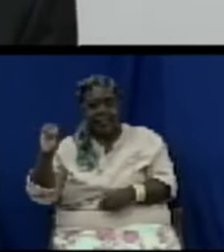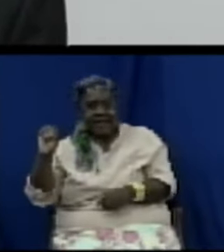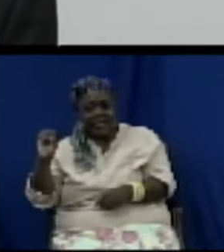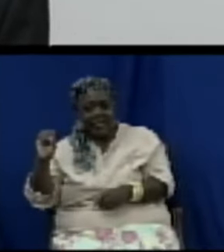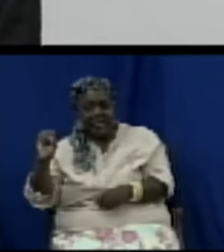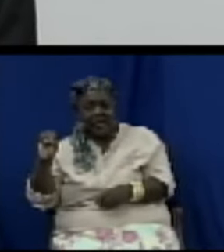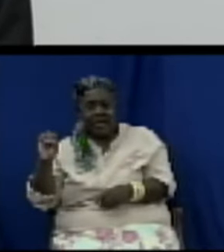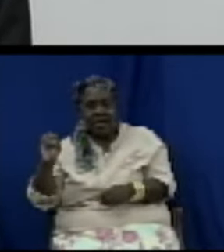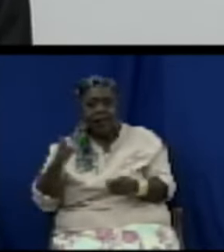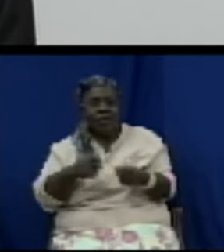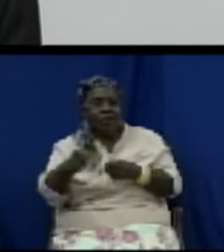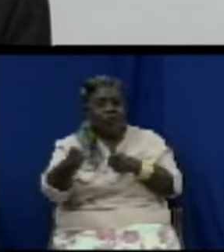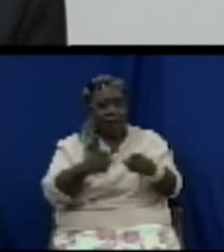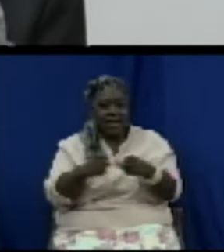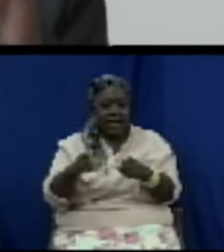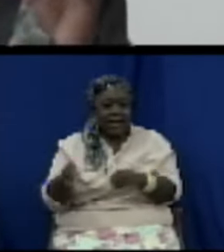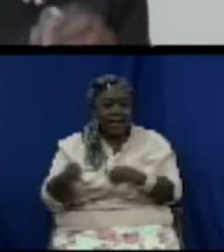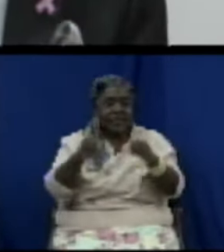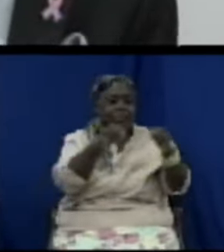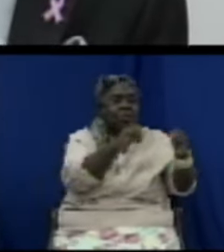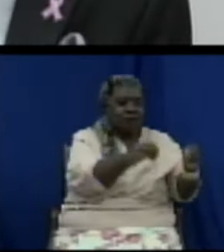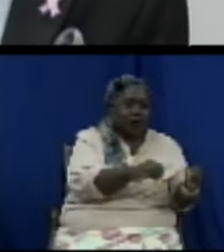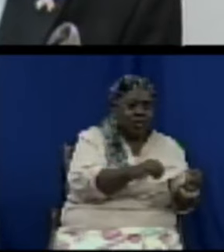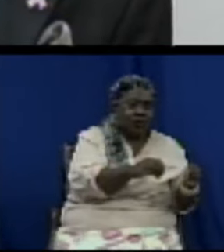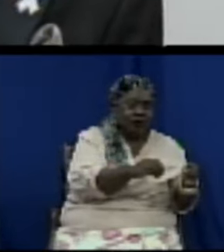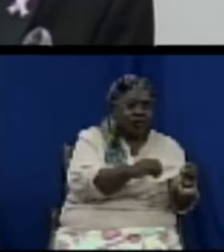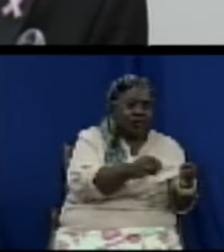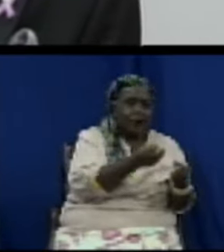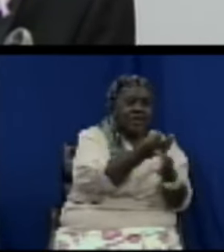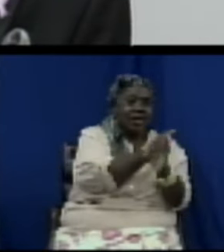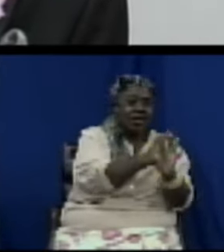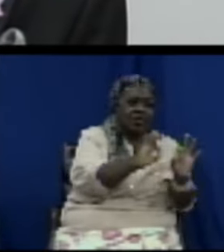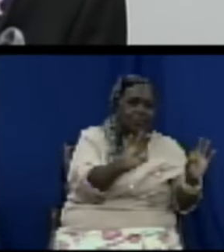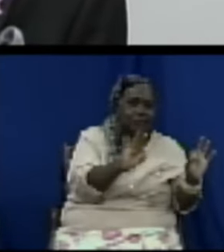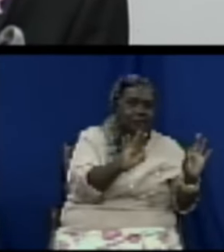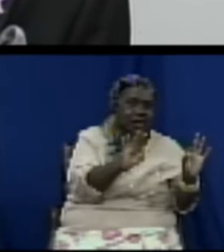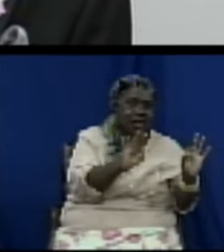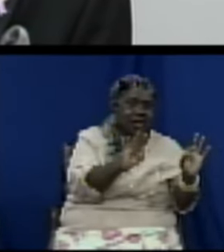towards what we call a liberalized market